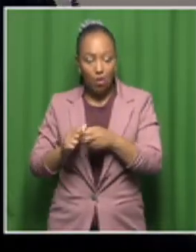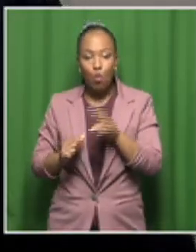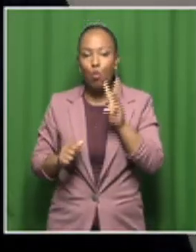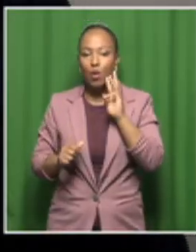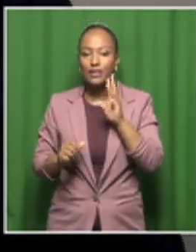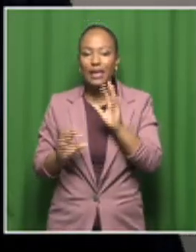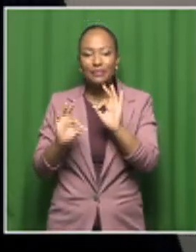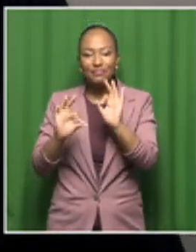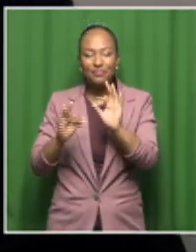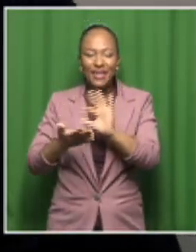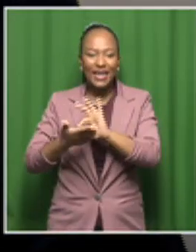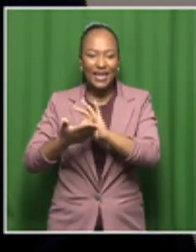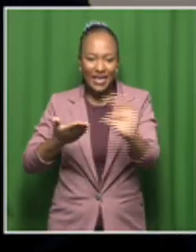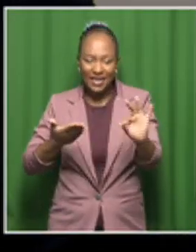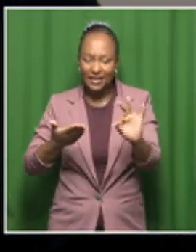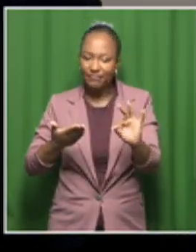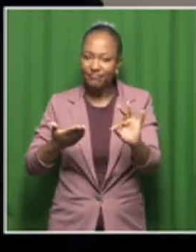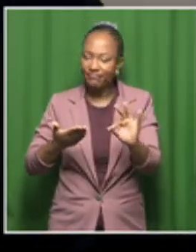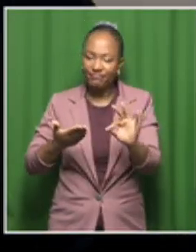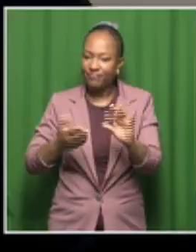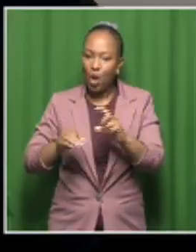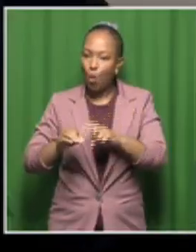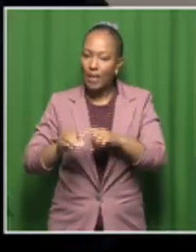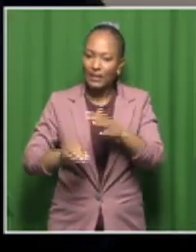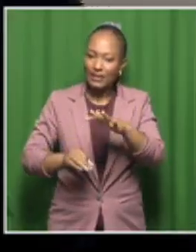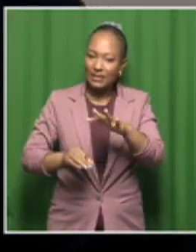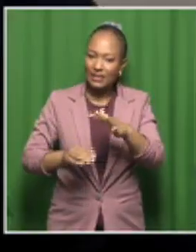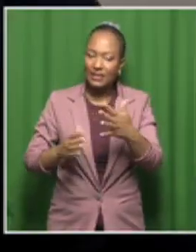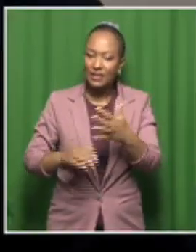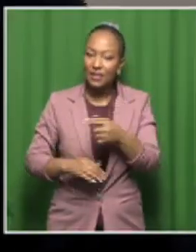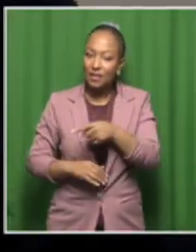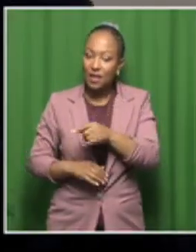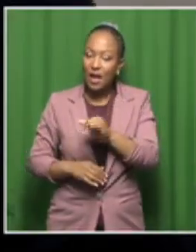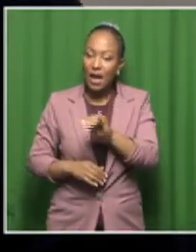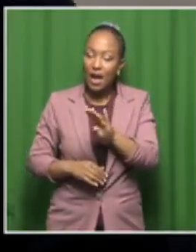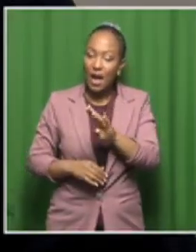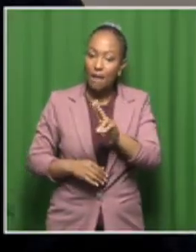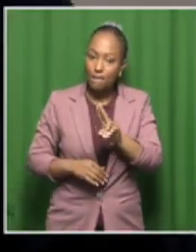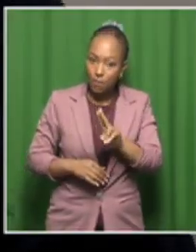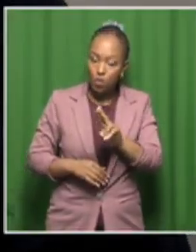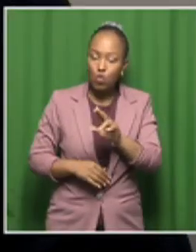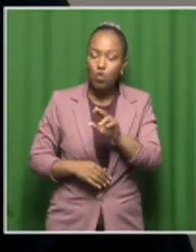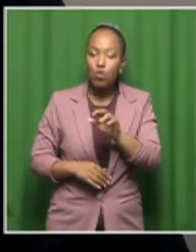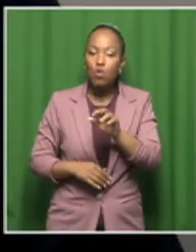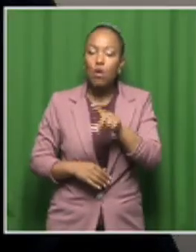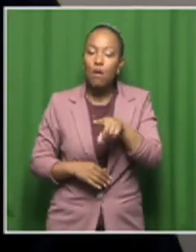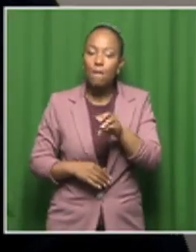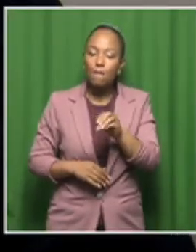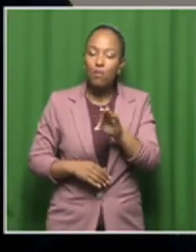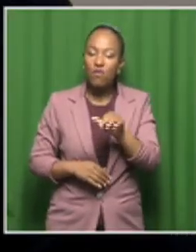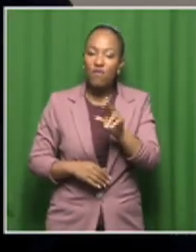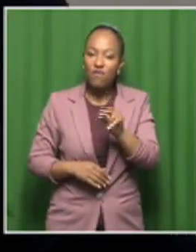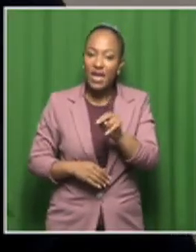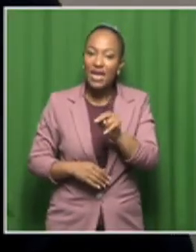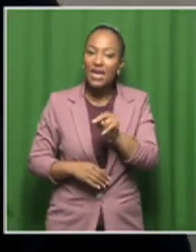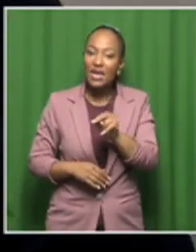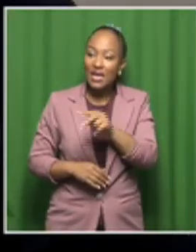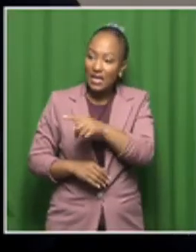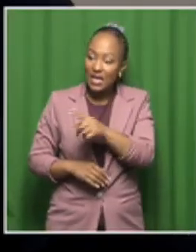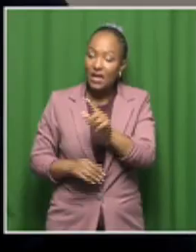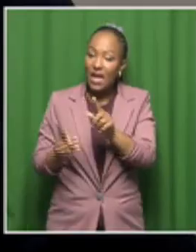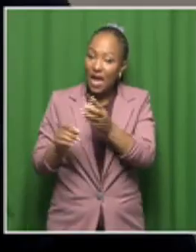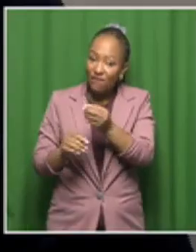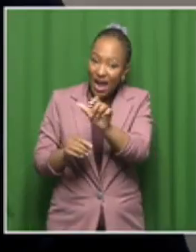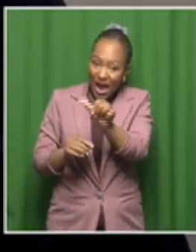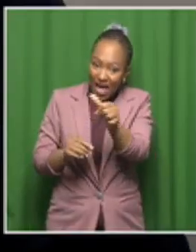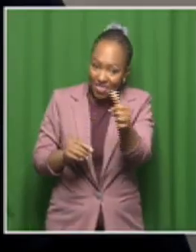quality monitoring, because as you can see, this is ibuprofen. But there are other contaminants that are present besides this ibuprofen.